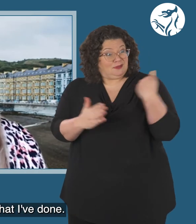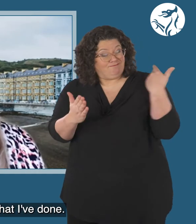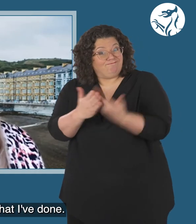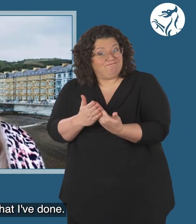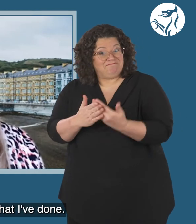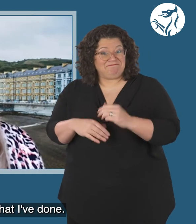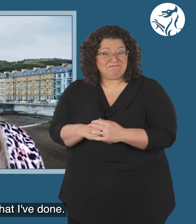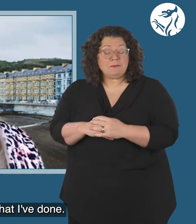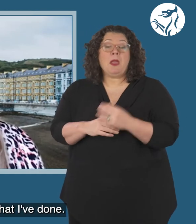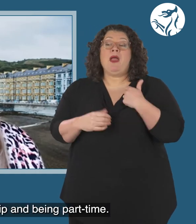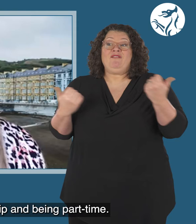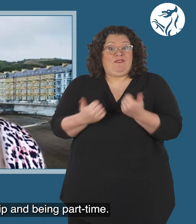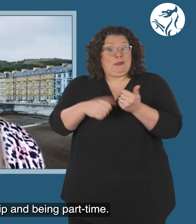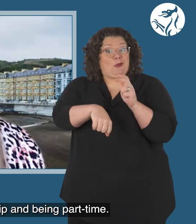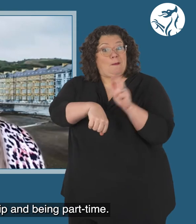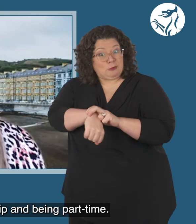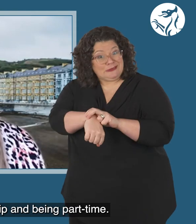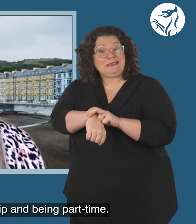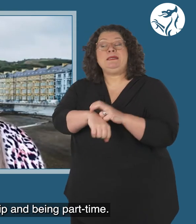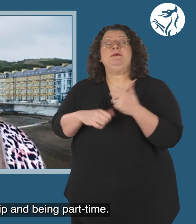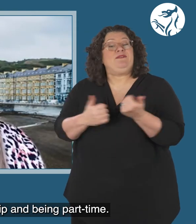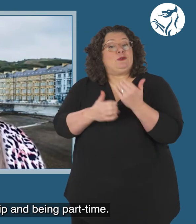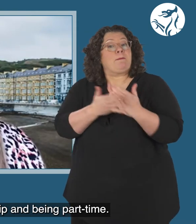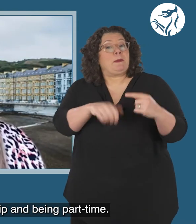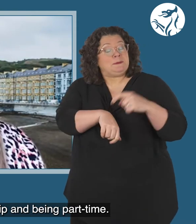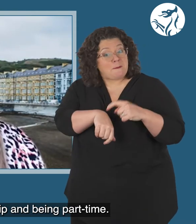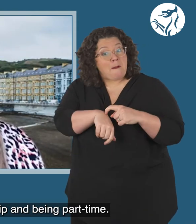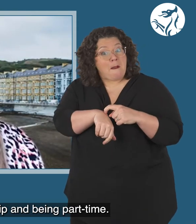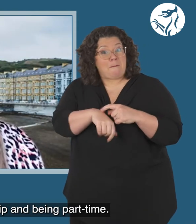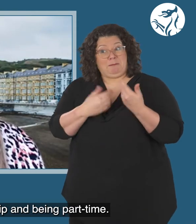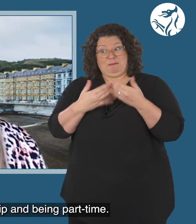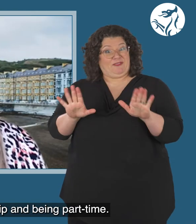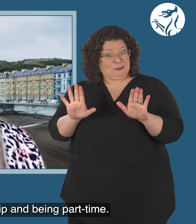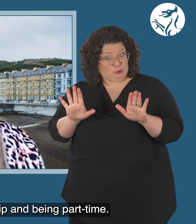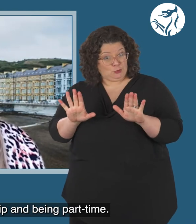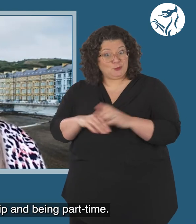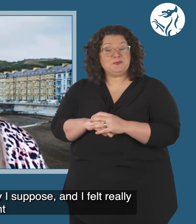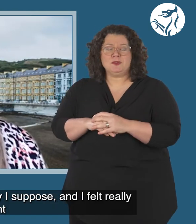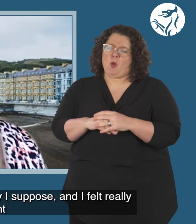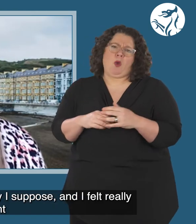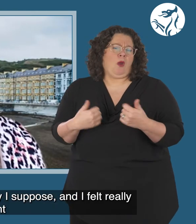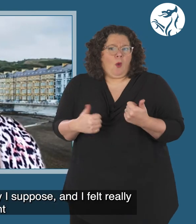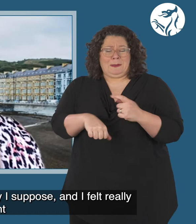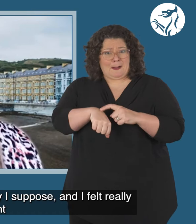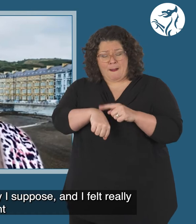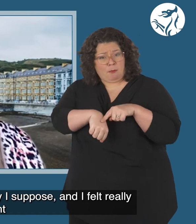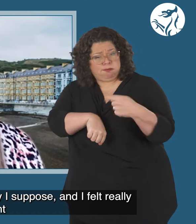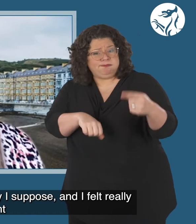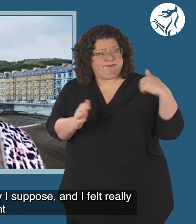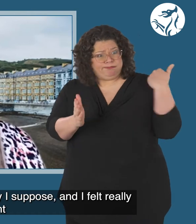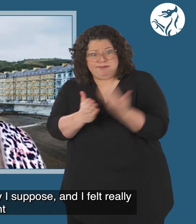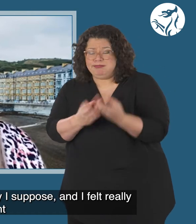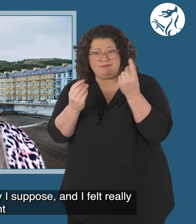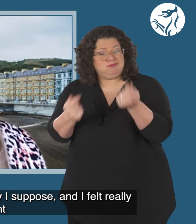And that's exactly what I've done. I completed my apprenticeship and being part-time. I mean, I've done that really